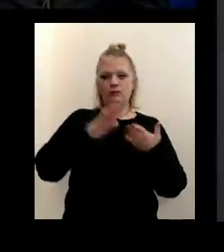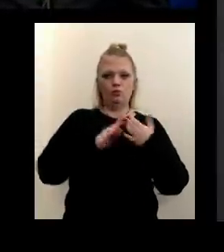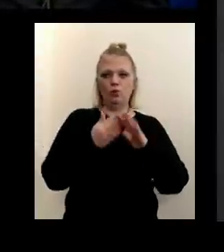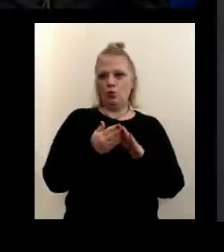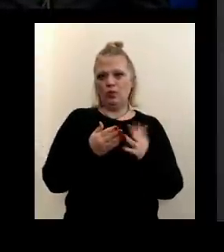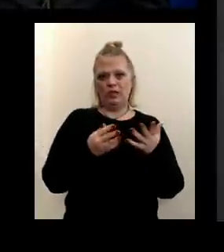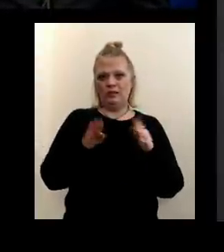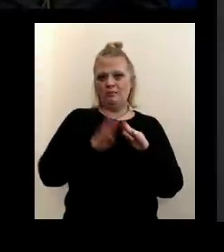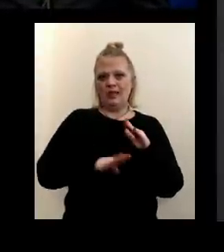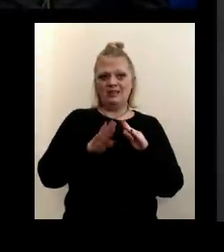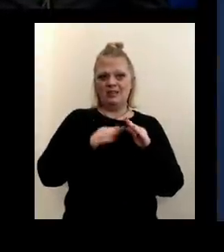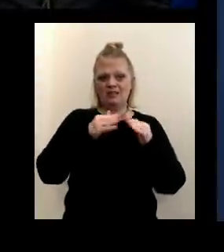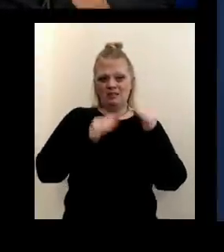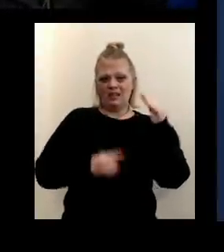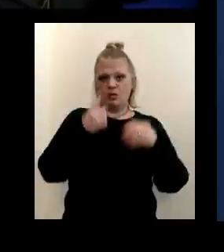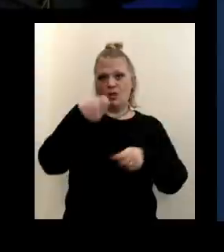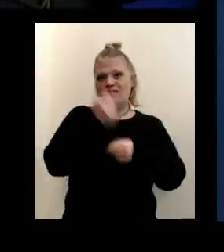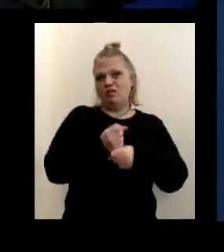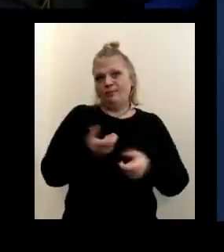basically less than a year.